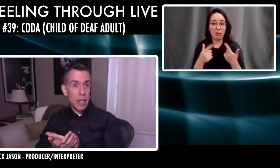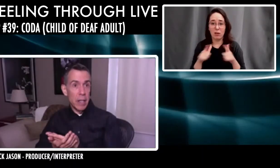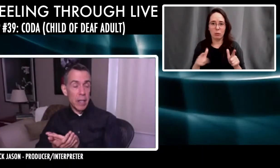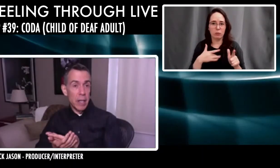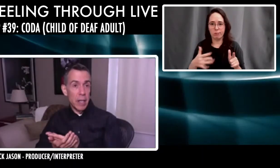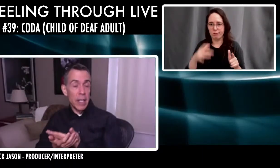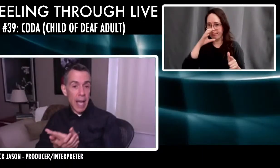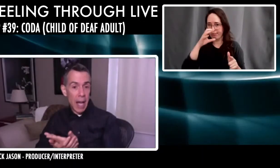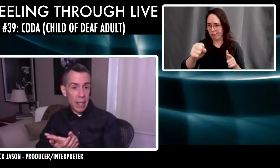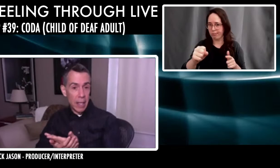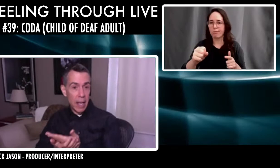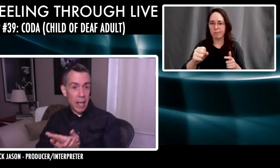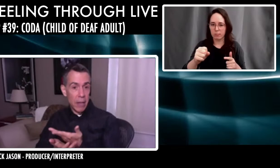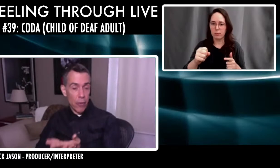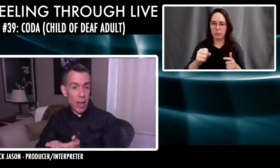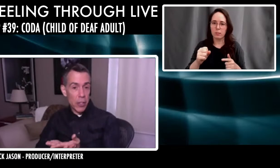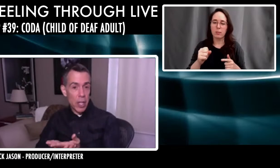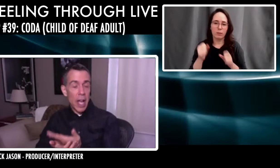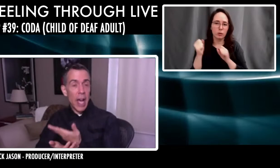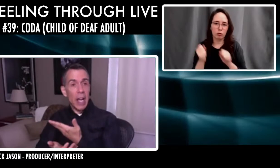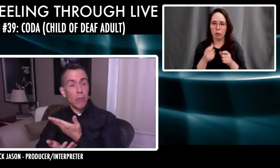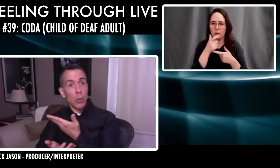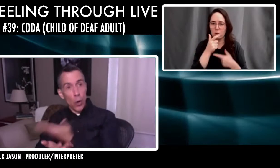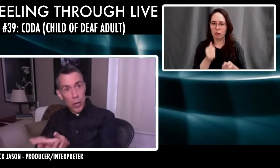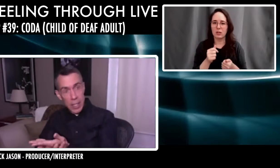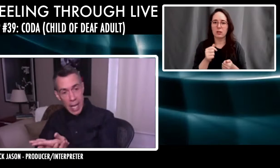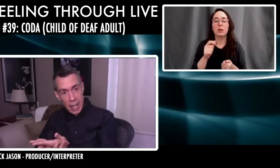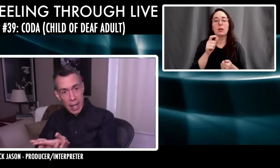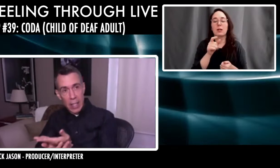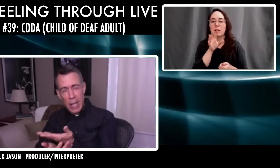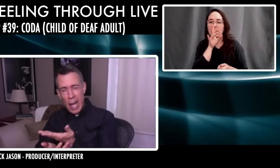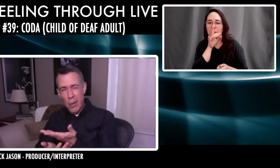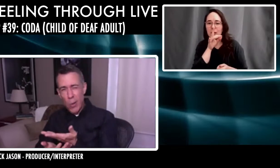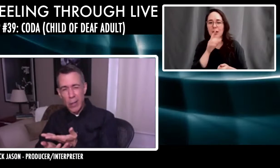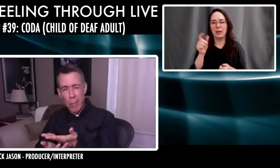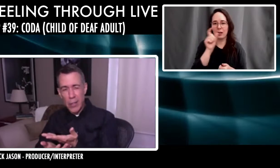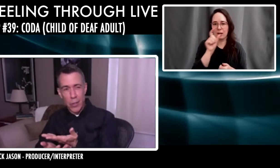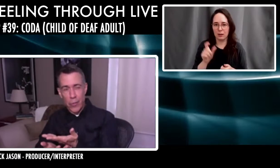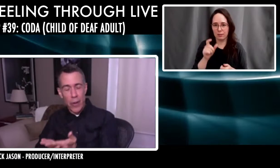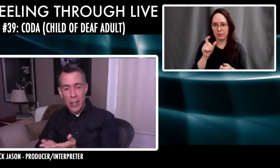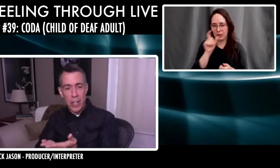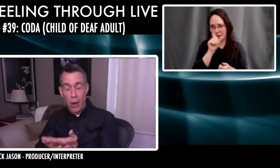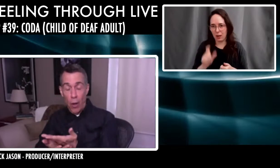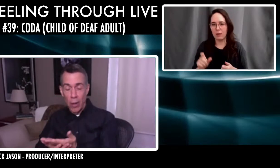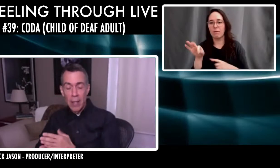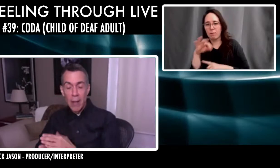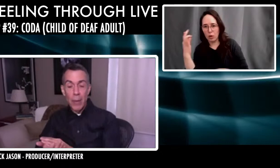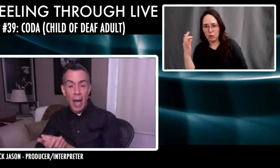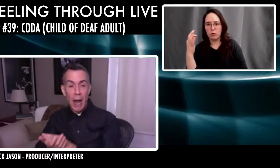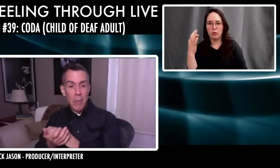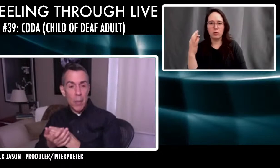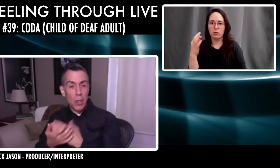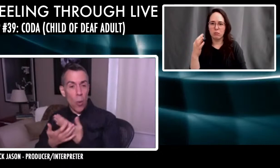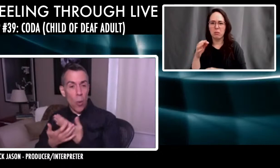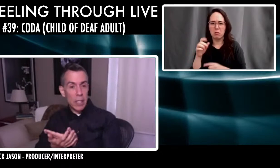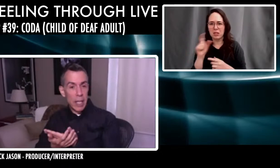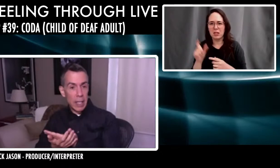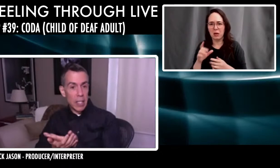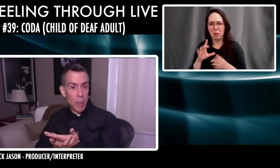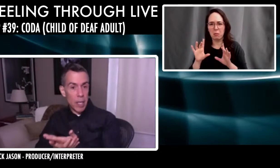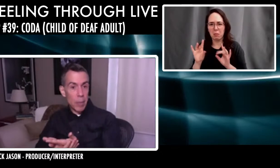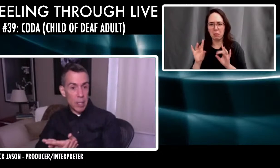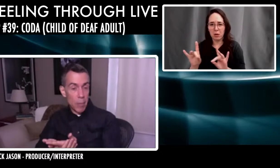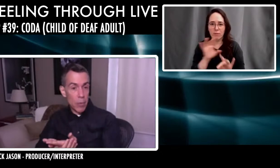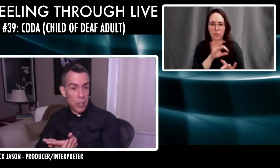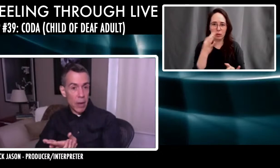in, uh, in Italian and in French, and I've learned Italian. I haven't quite mastered French at all, but I remember going to